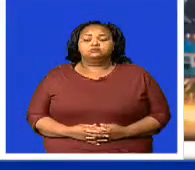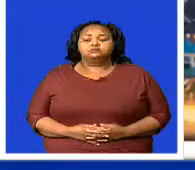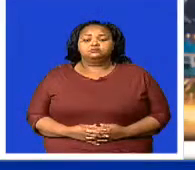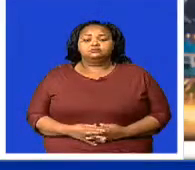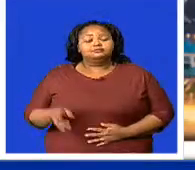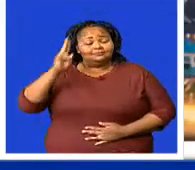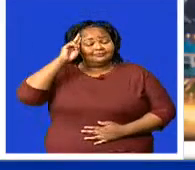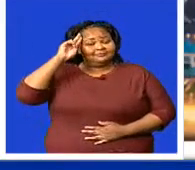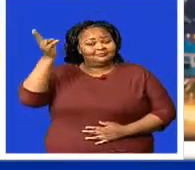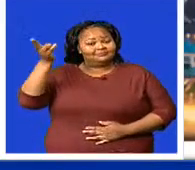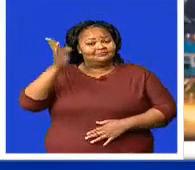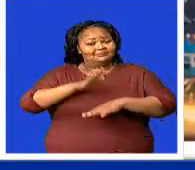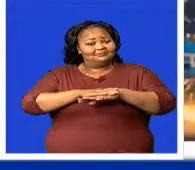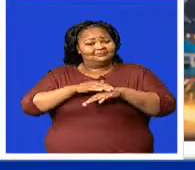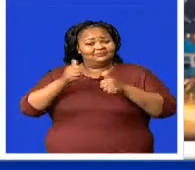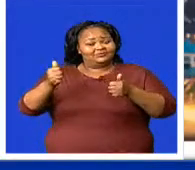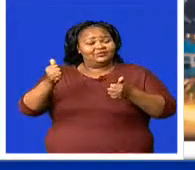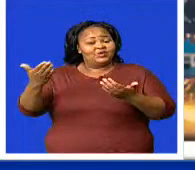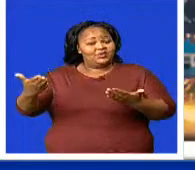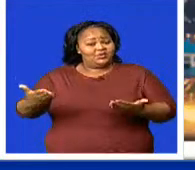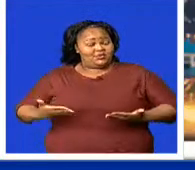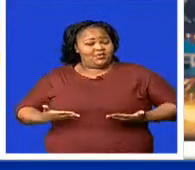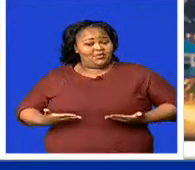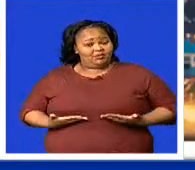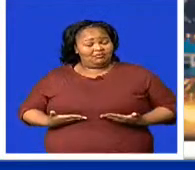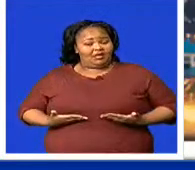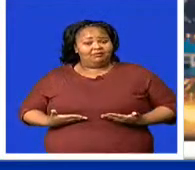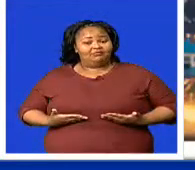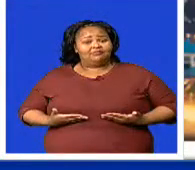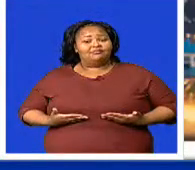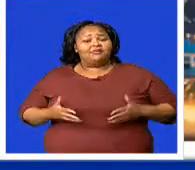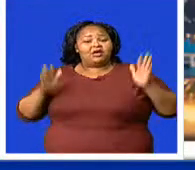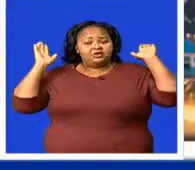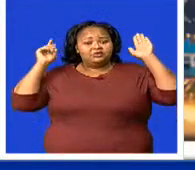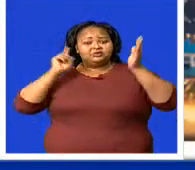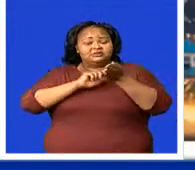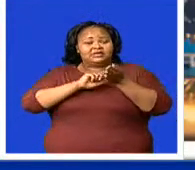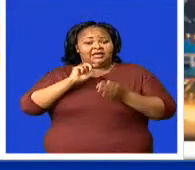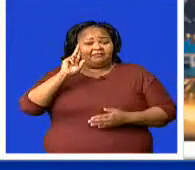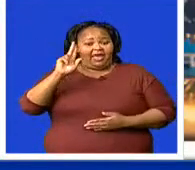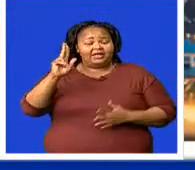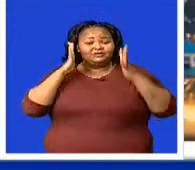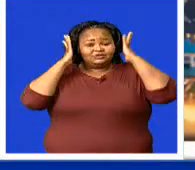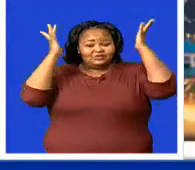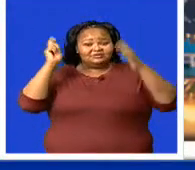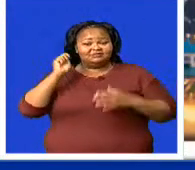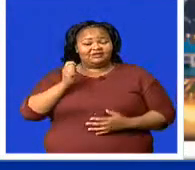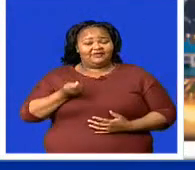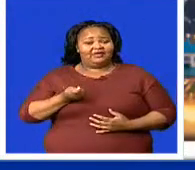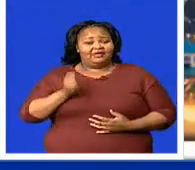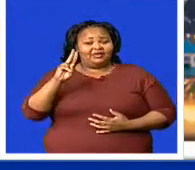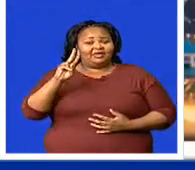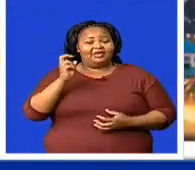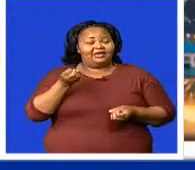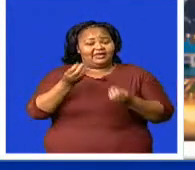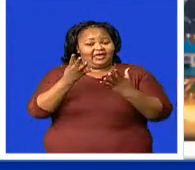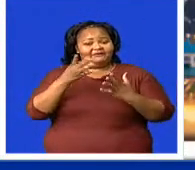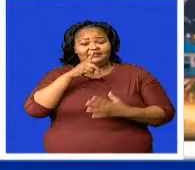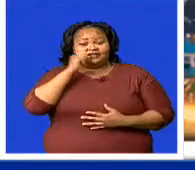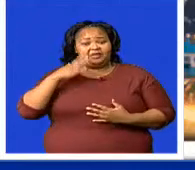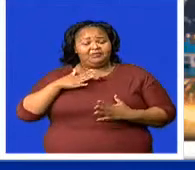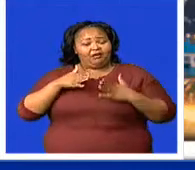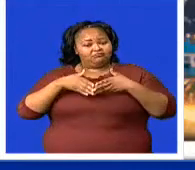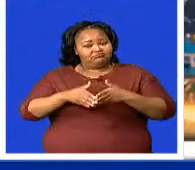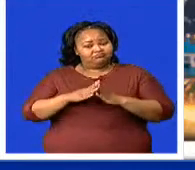Good evening Eswatini and welcome to the News at 8 live on Eswatini TV. I am Nonda Begonzabke Loago